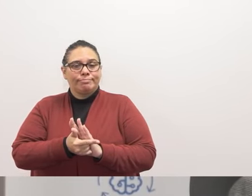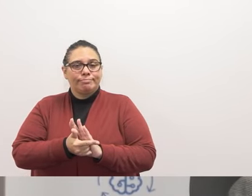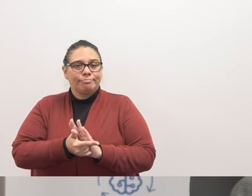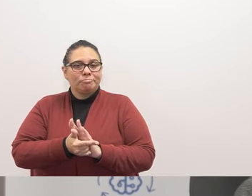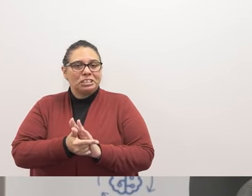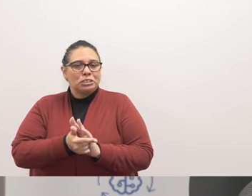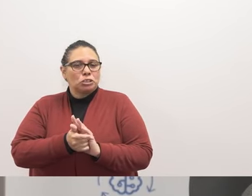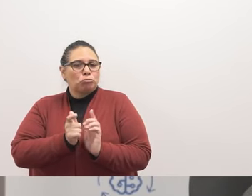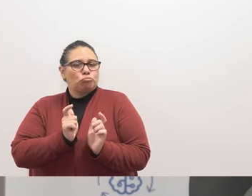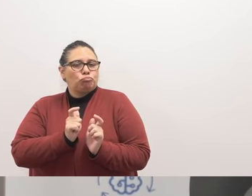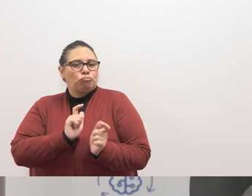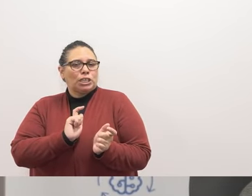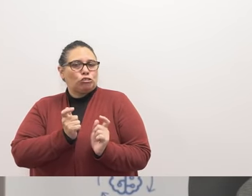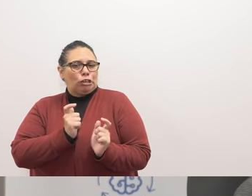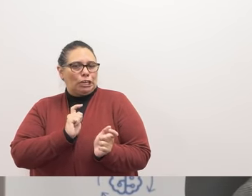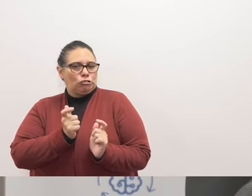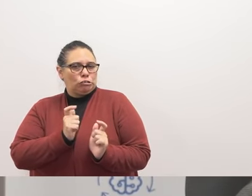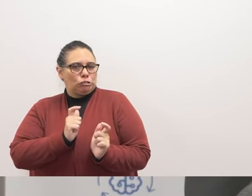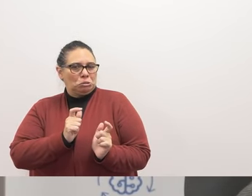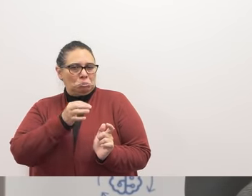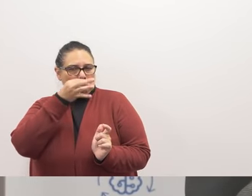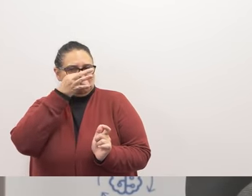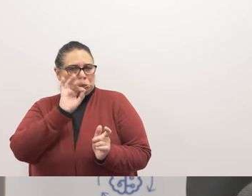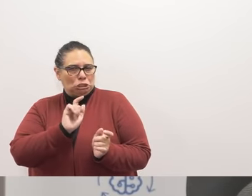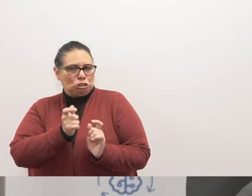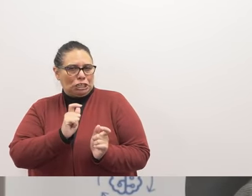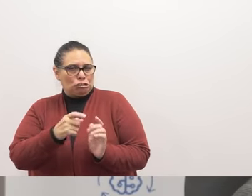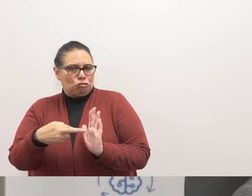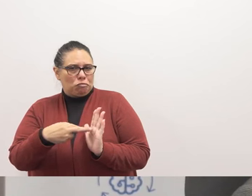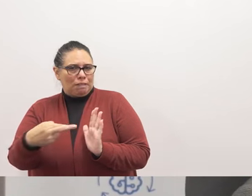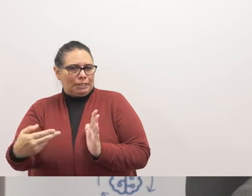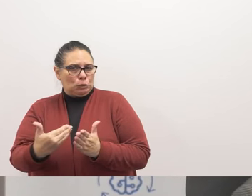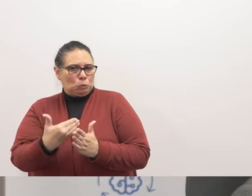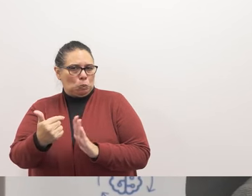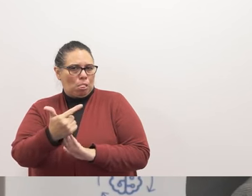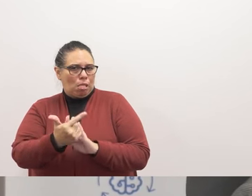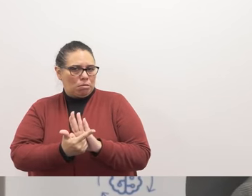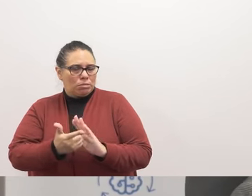small changes to reflect those laws.